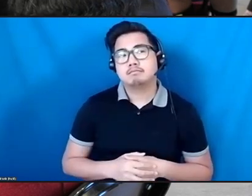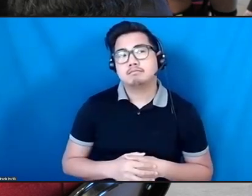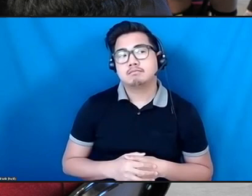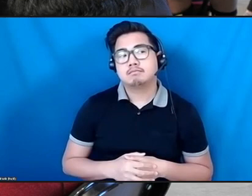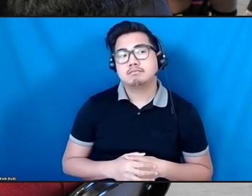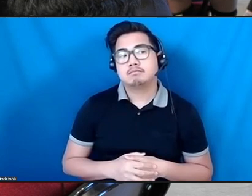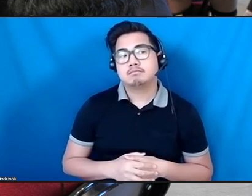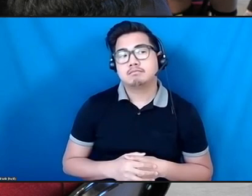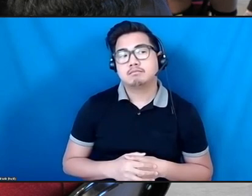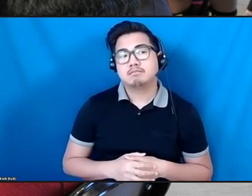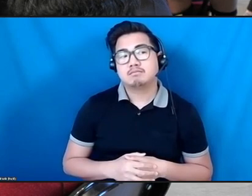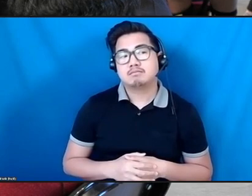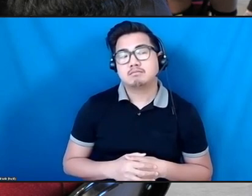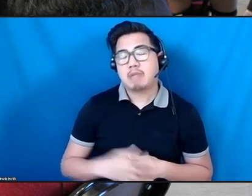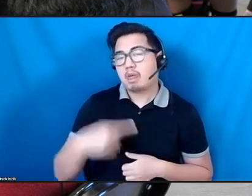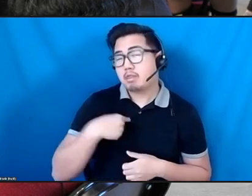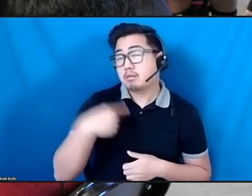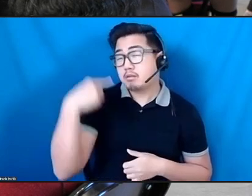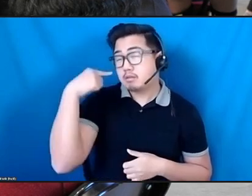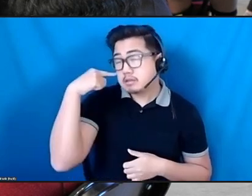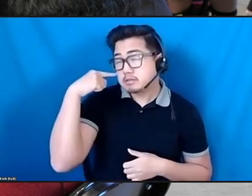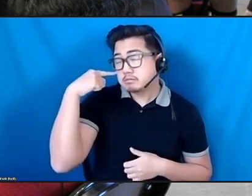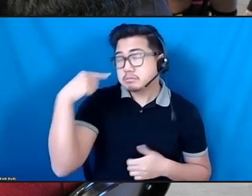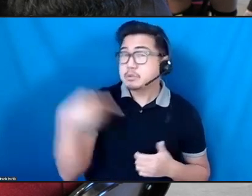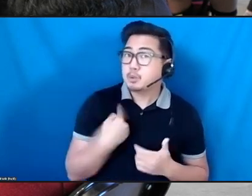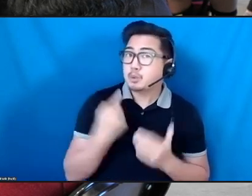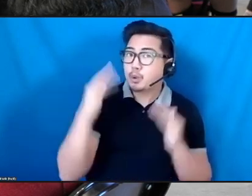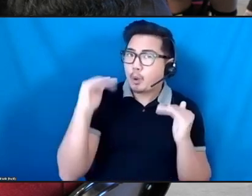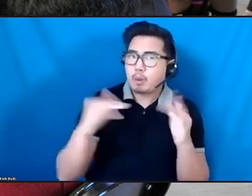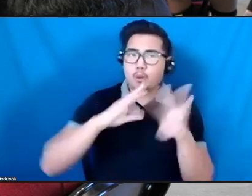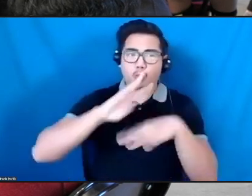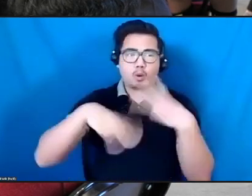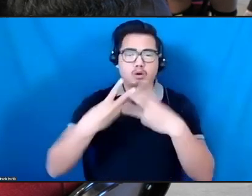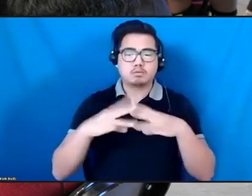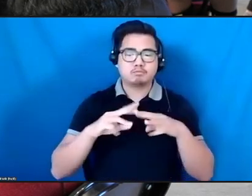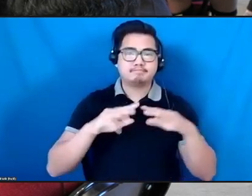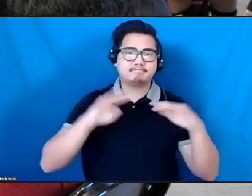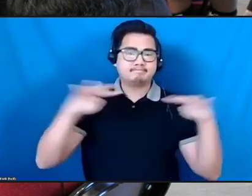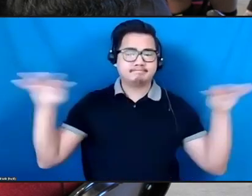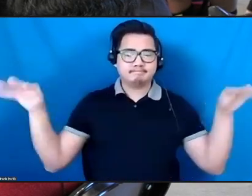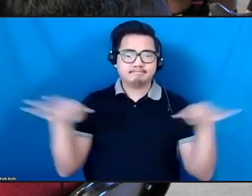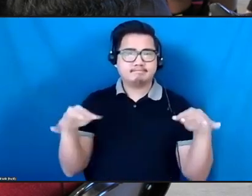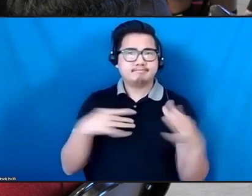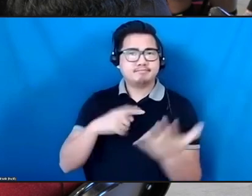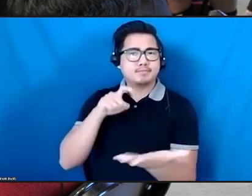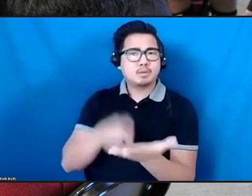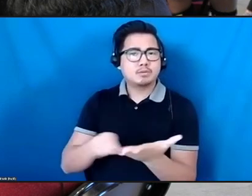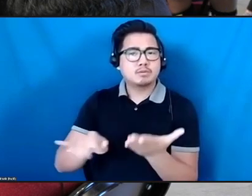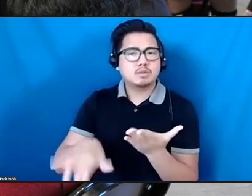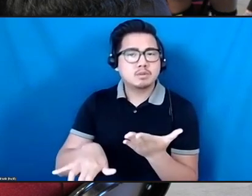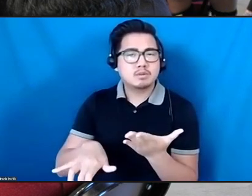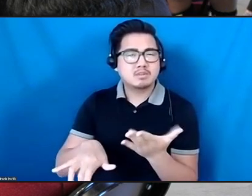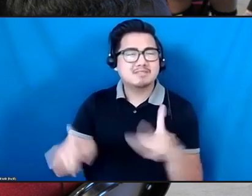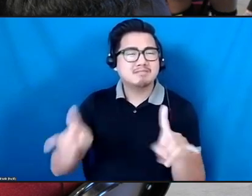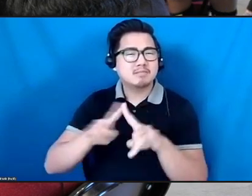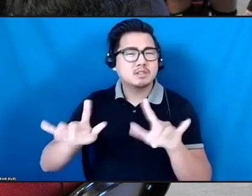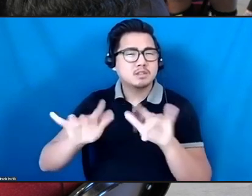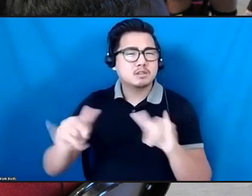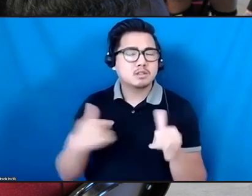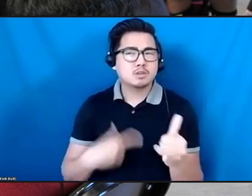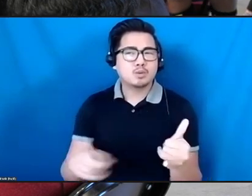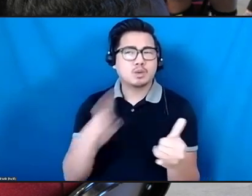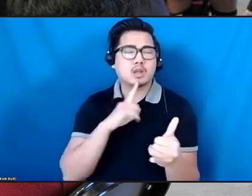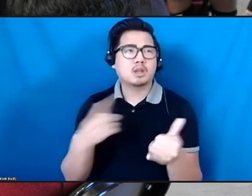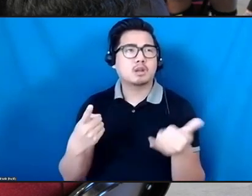the wider world, hopefully, and also that it was, it opens up a space for it to be